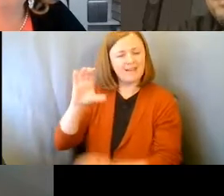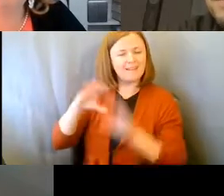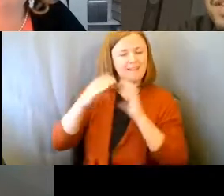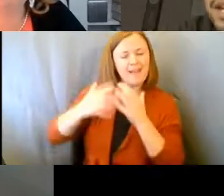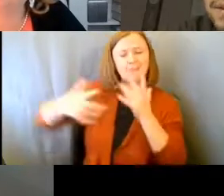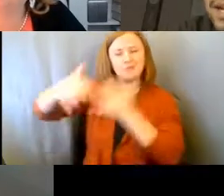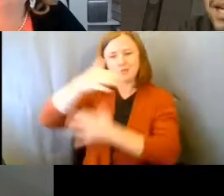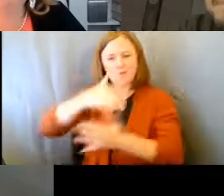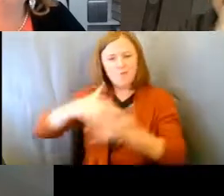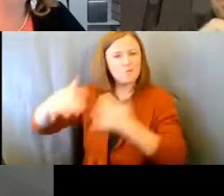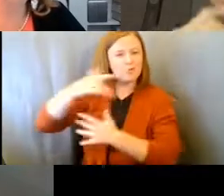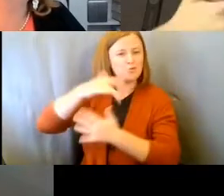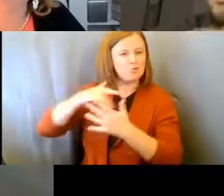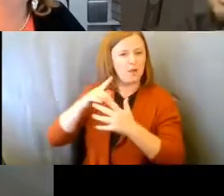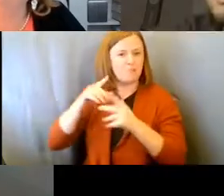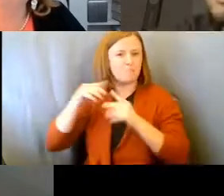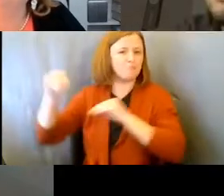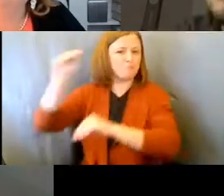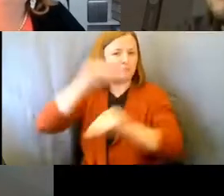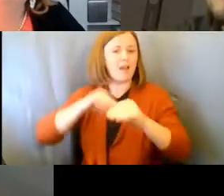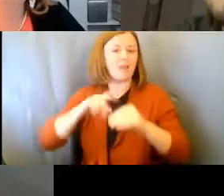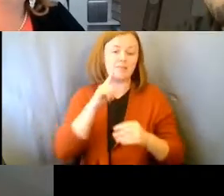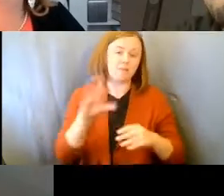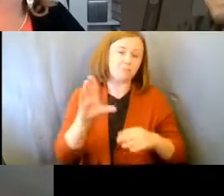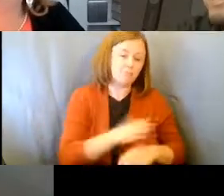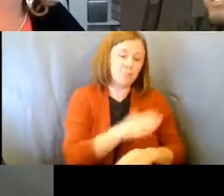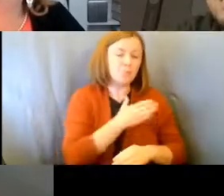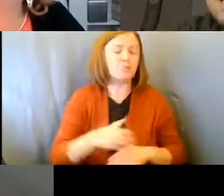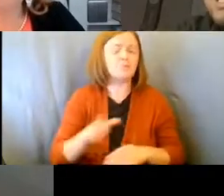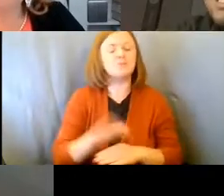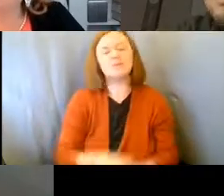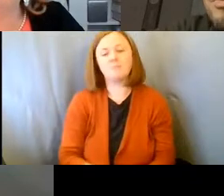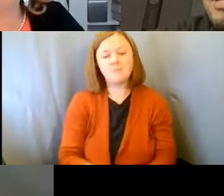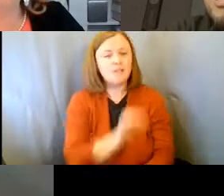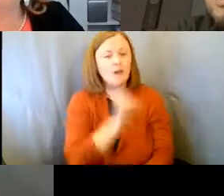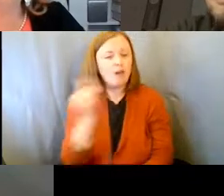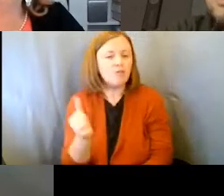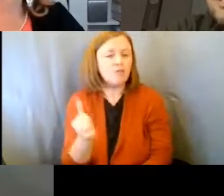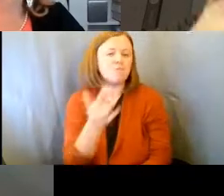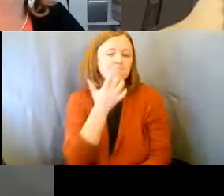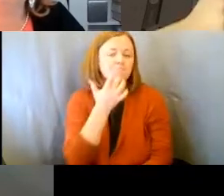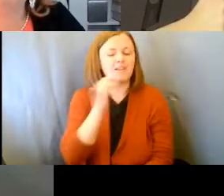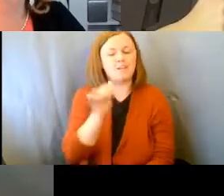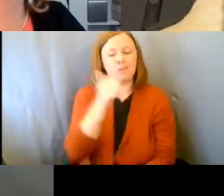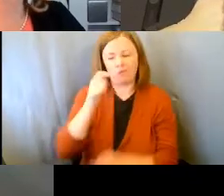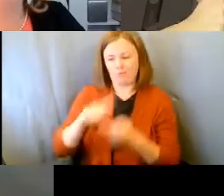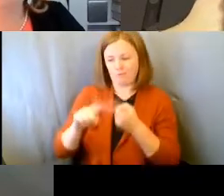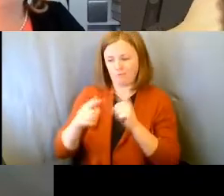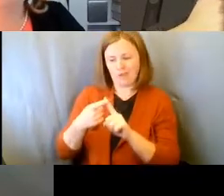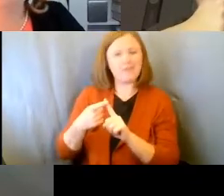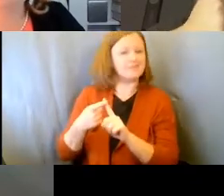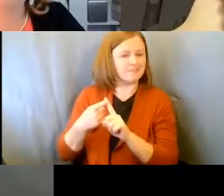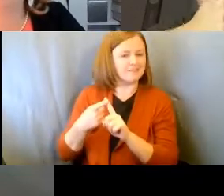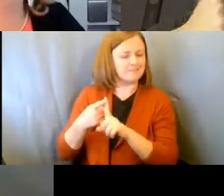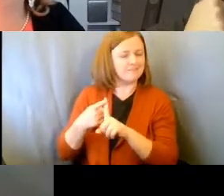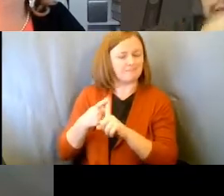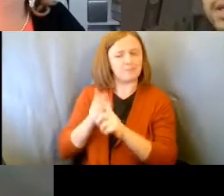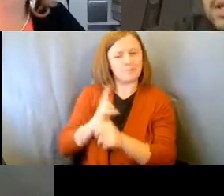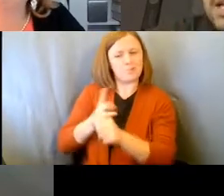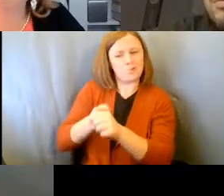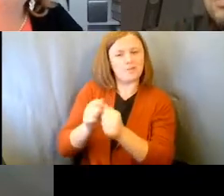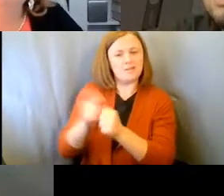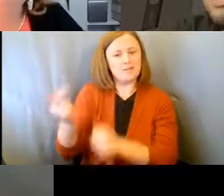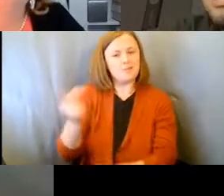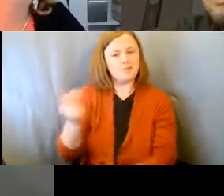socializing, right? And then through music, he has other, another friend that he likes to go, um, watch